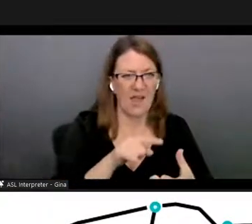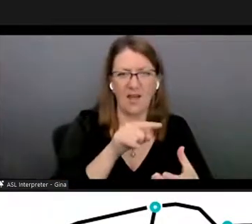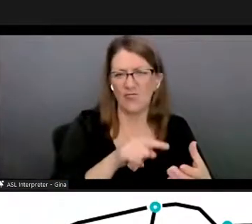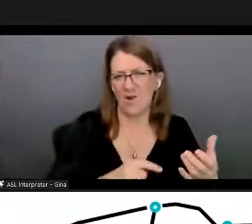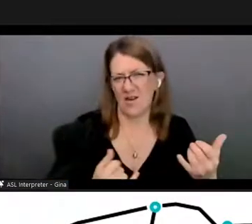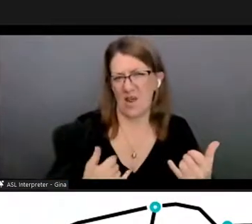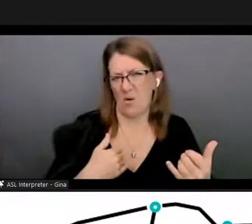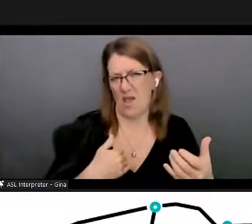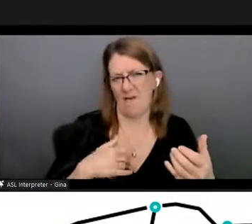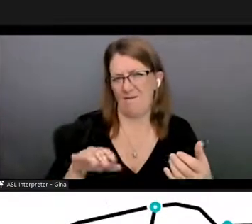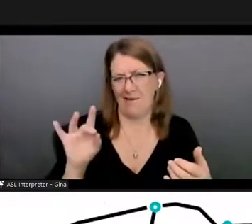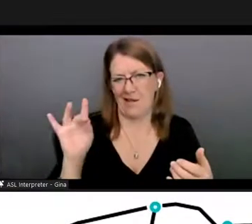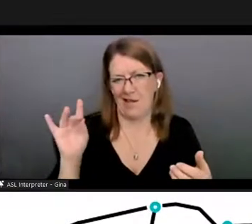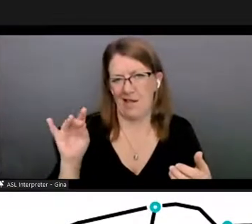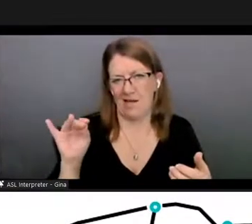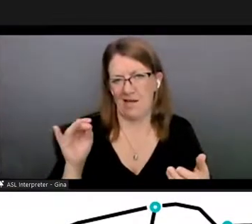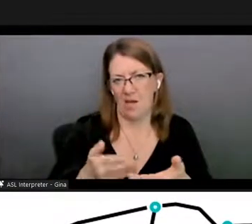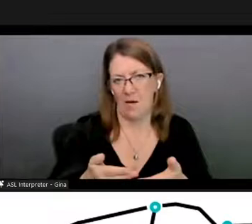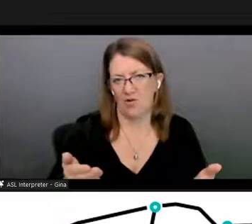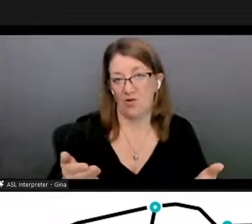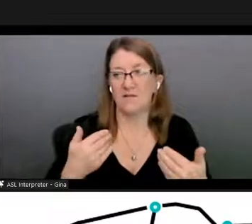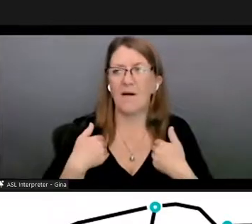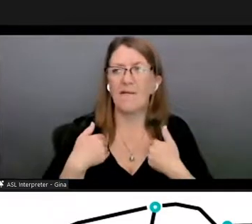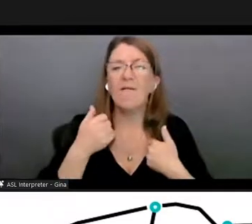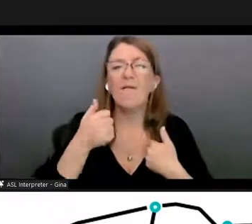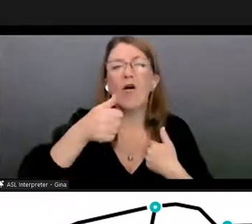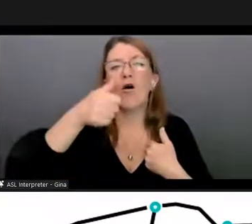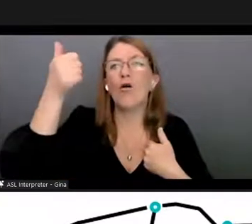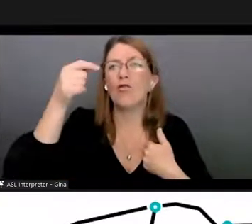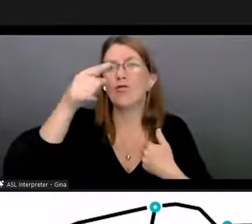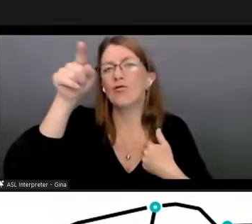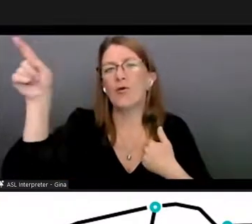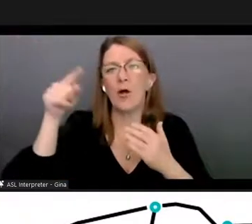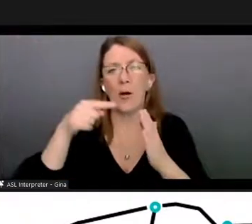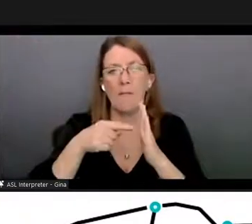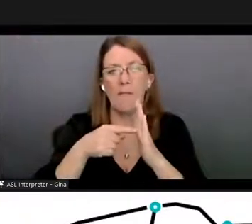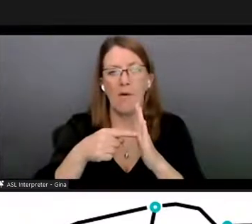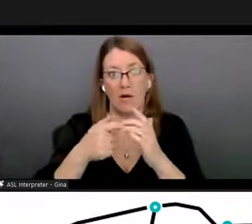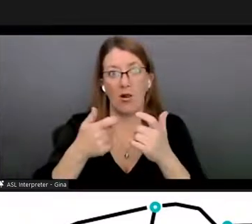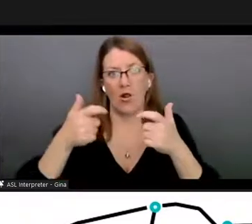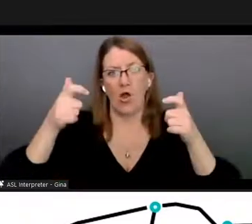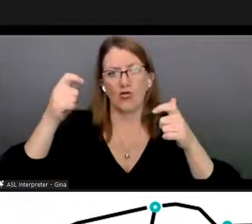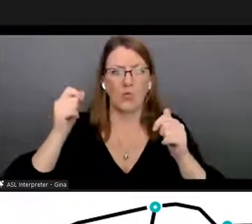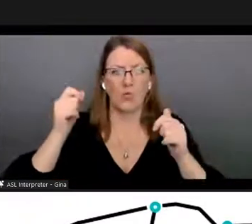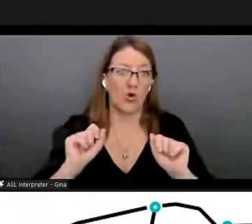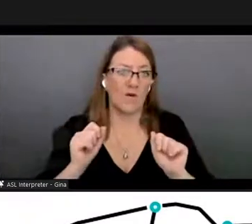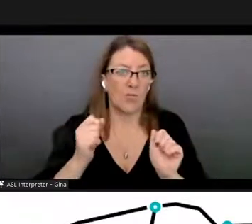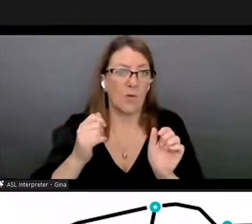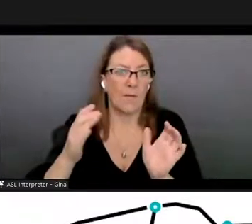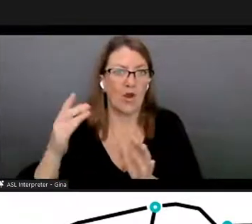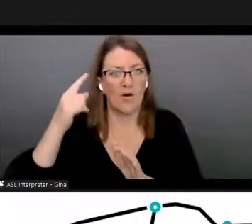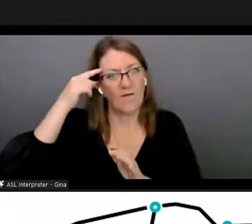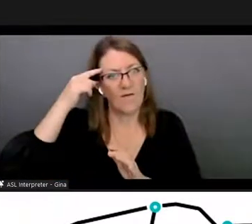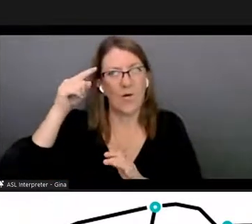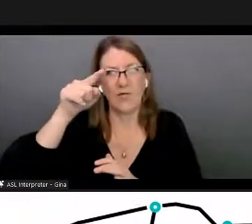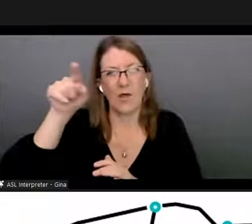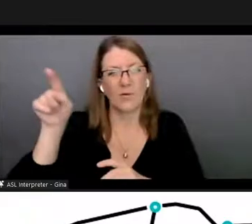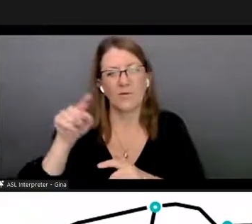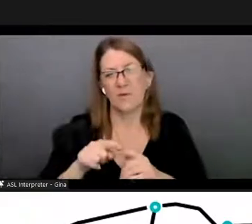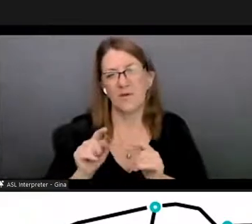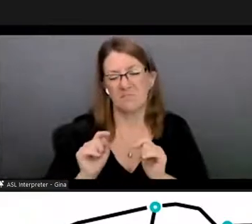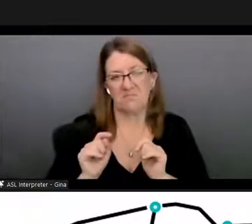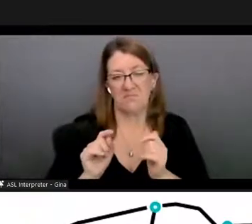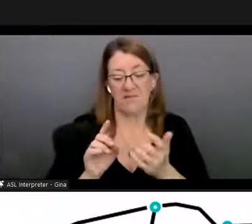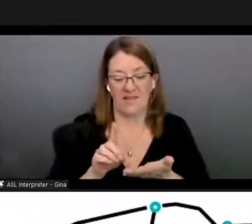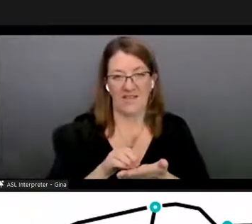larger models and we could have um prepared the model for those but in that case the um in those cases the uh the